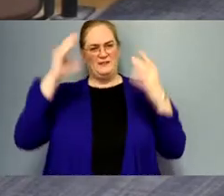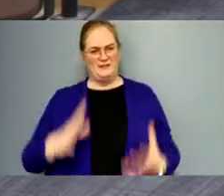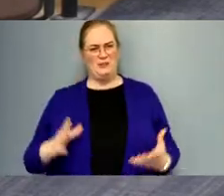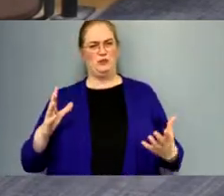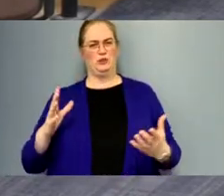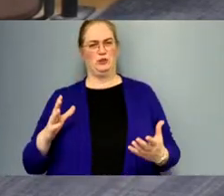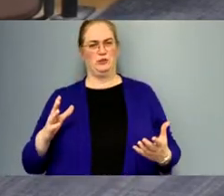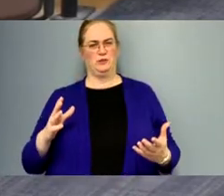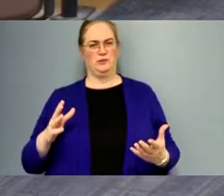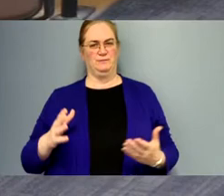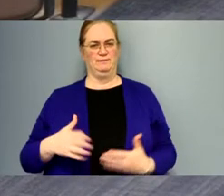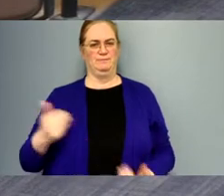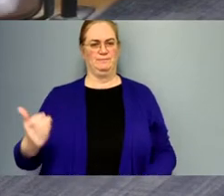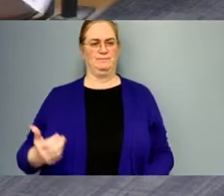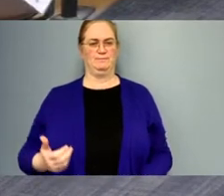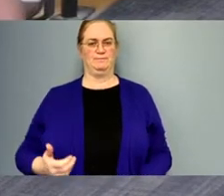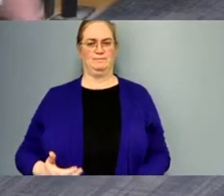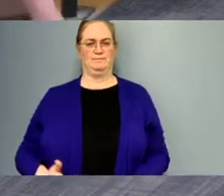union